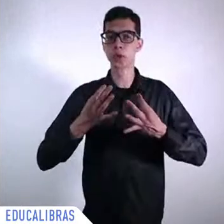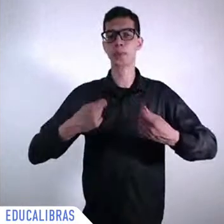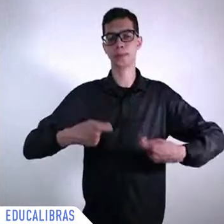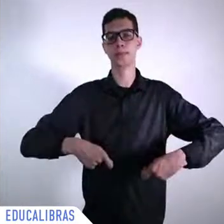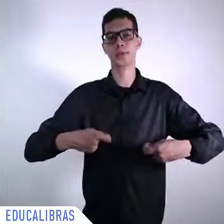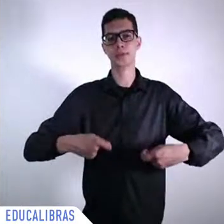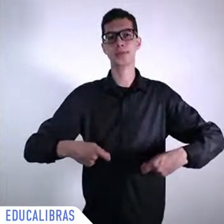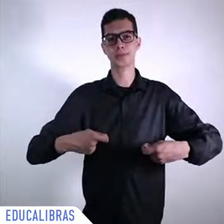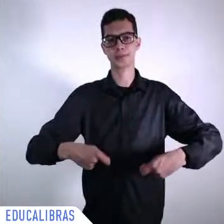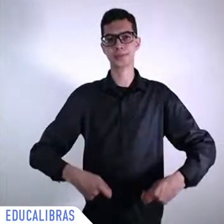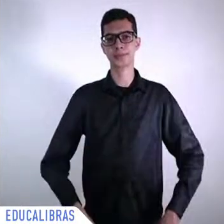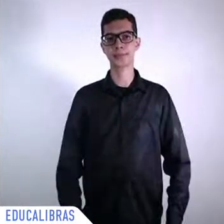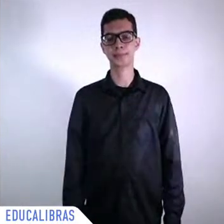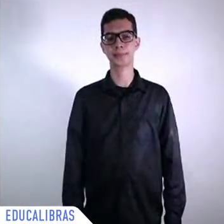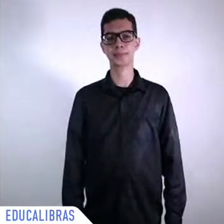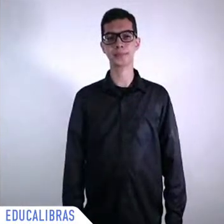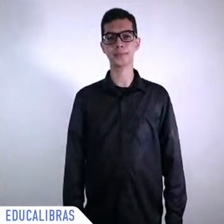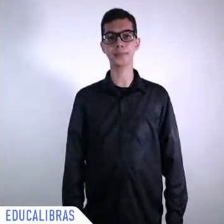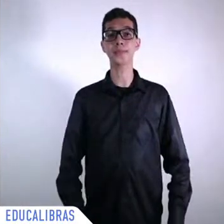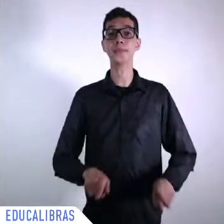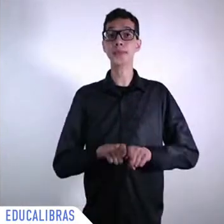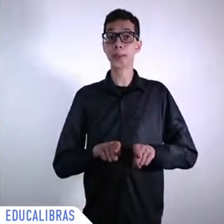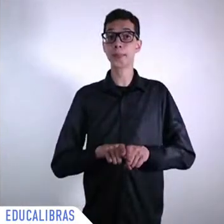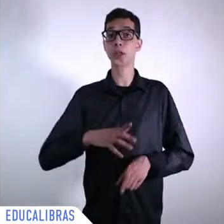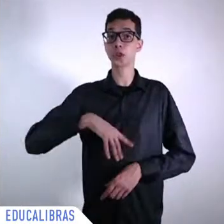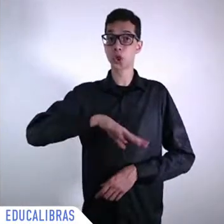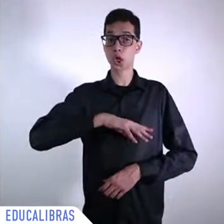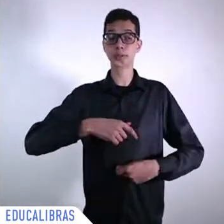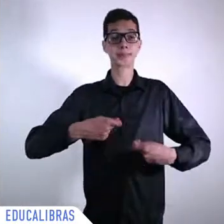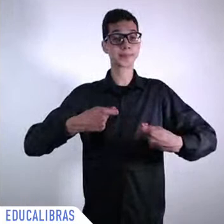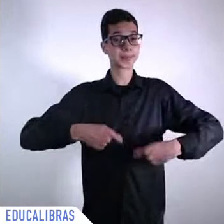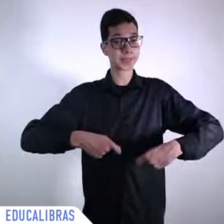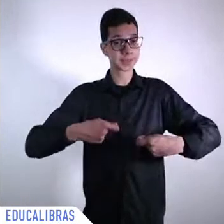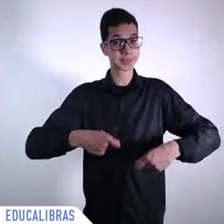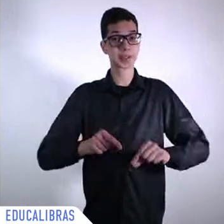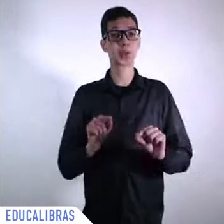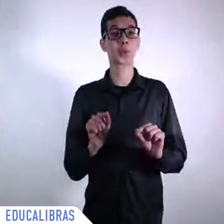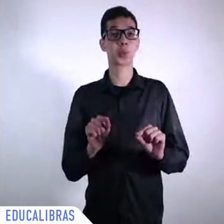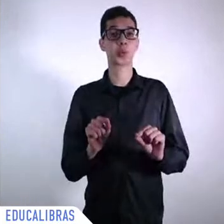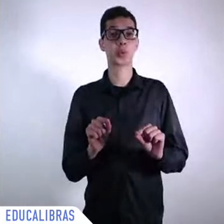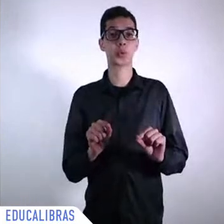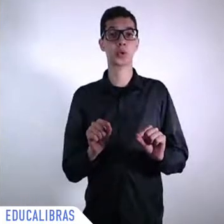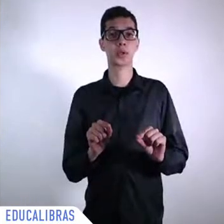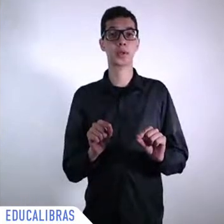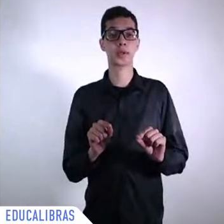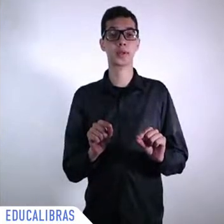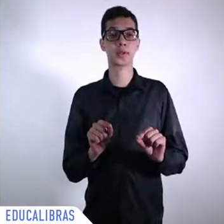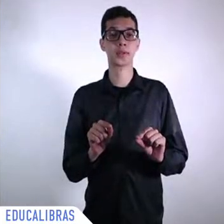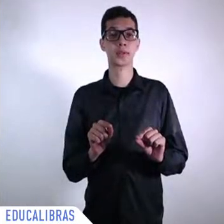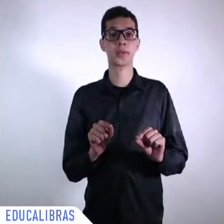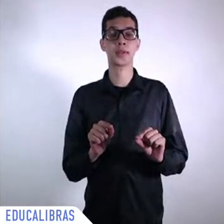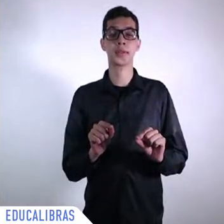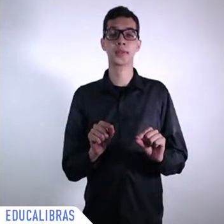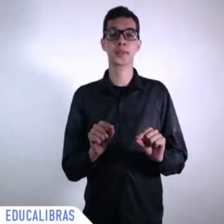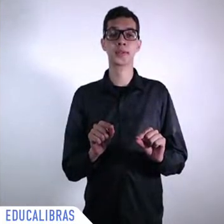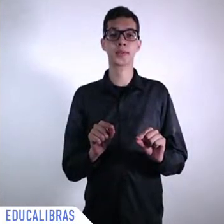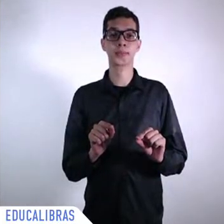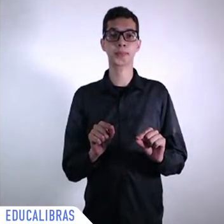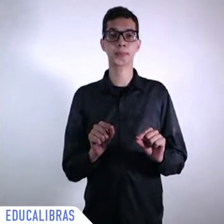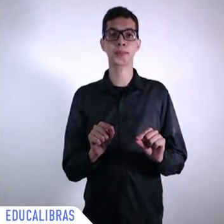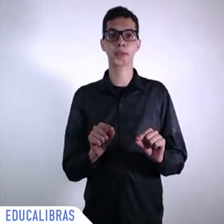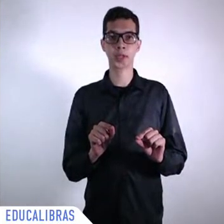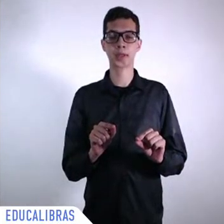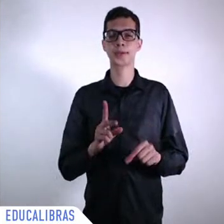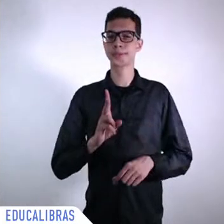regional cooperation nowadays we see that all countries they want to go on their own but that is not the way out and that's